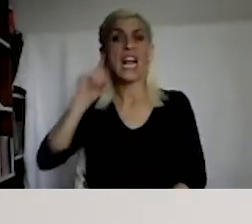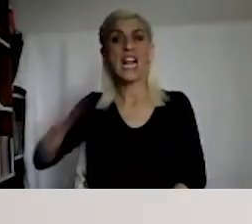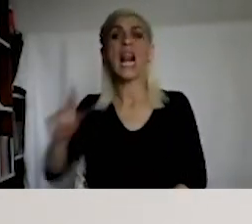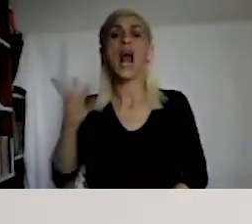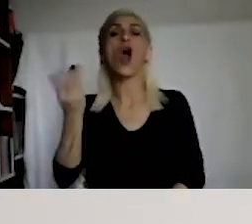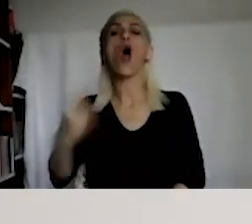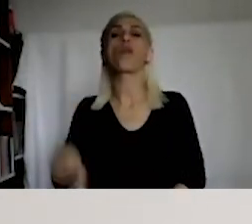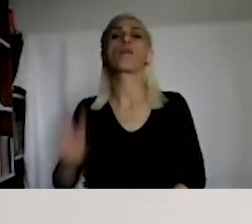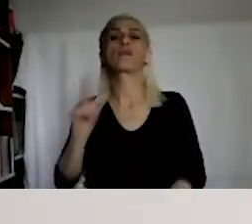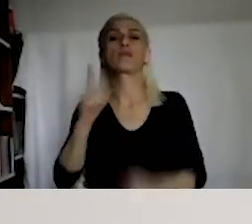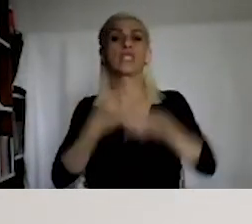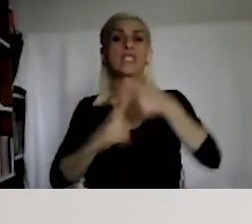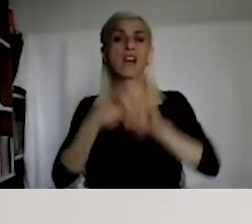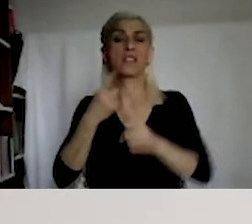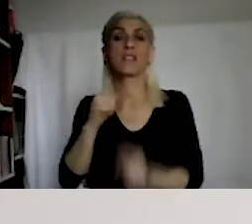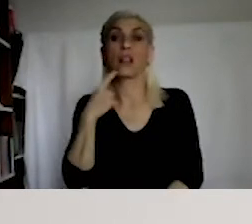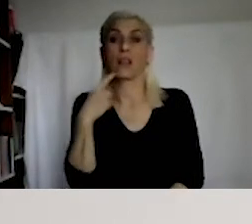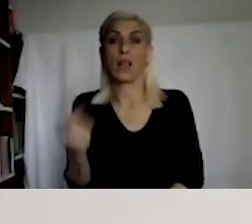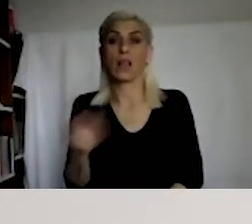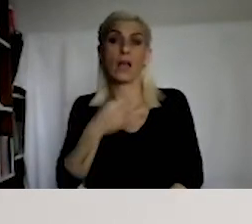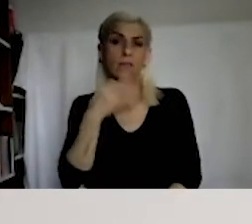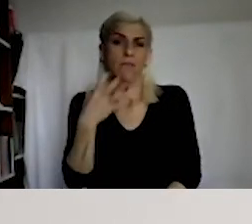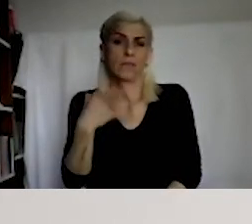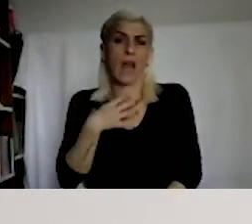it was not a violation.